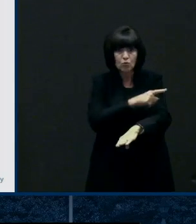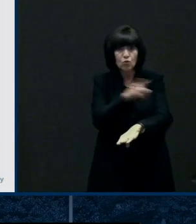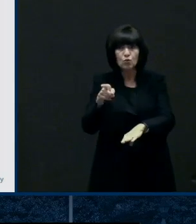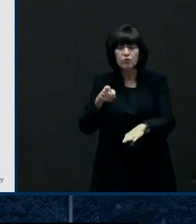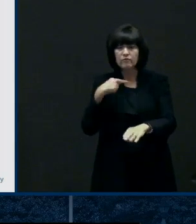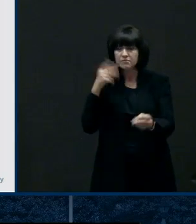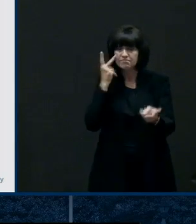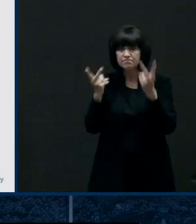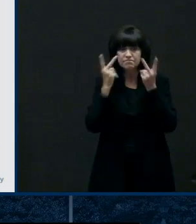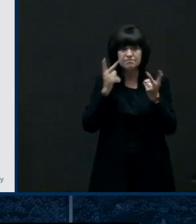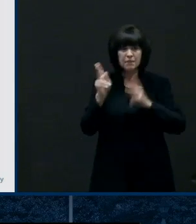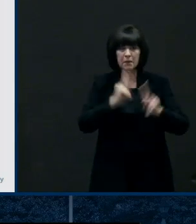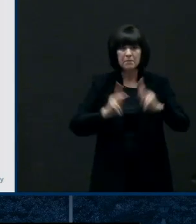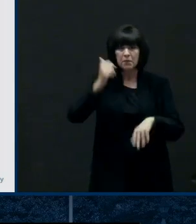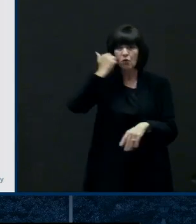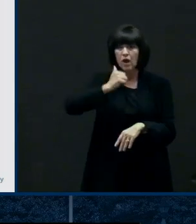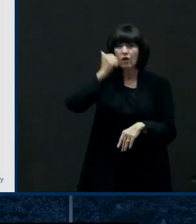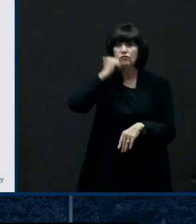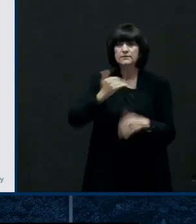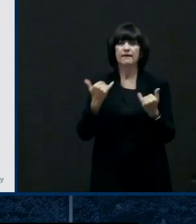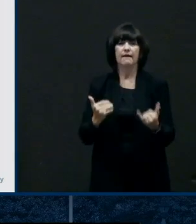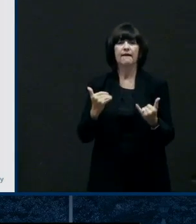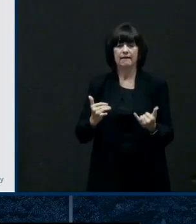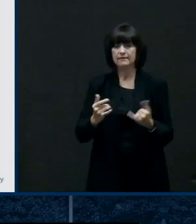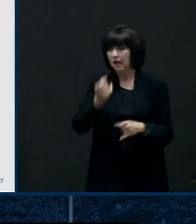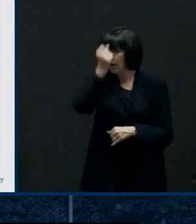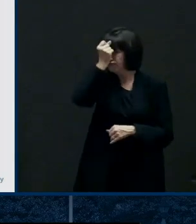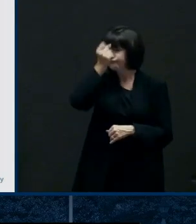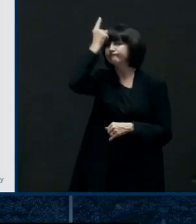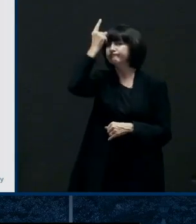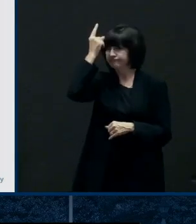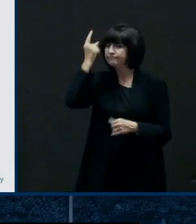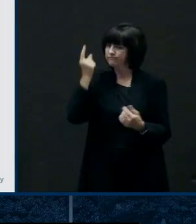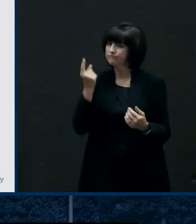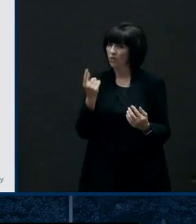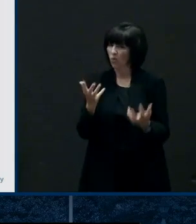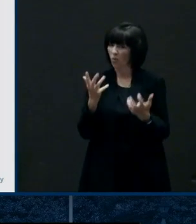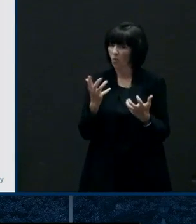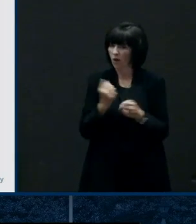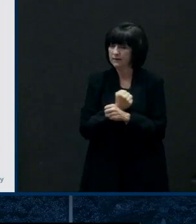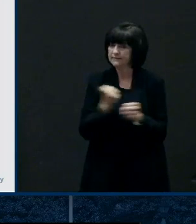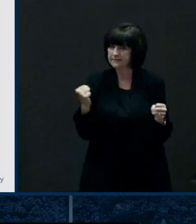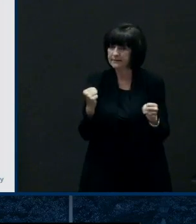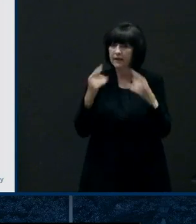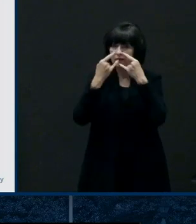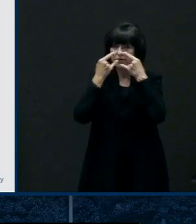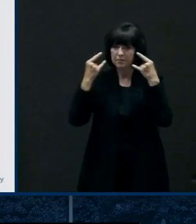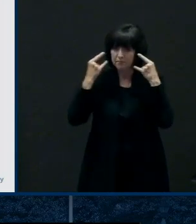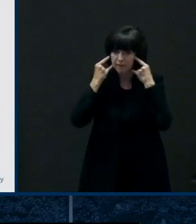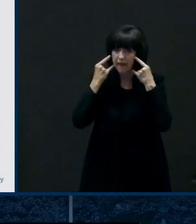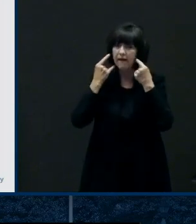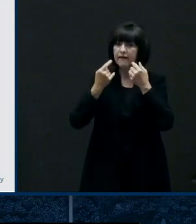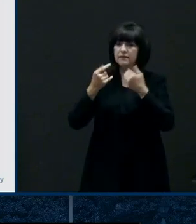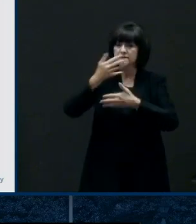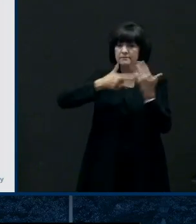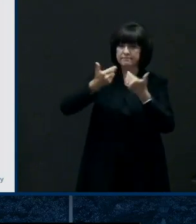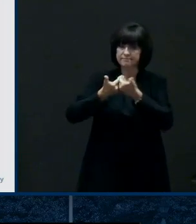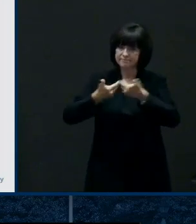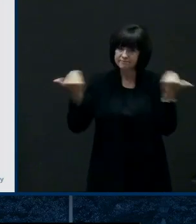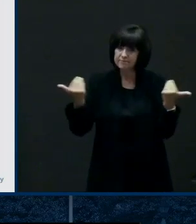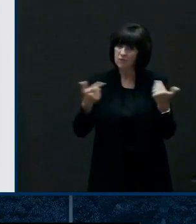our children back in school in the fall in a way that's safe for teachers and staff children alike